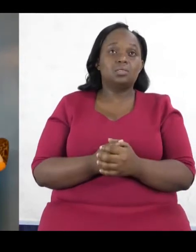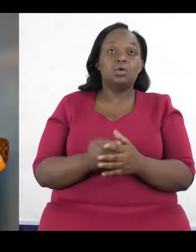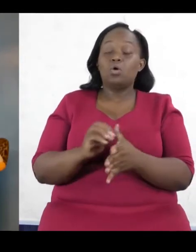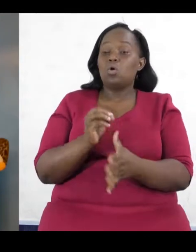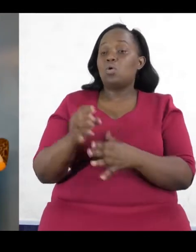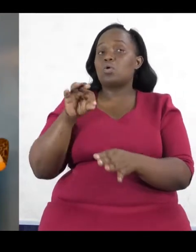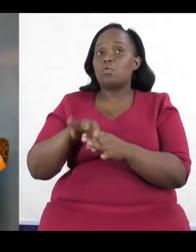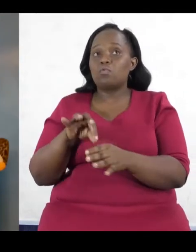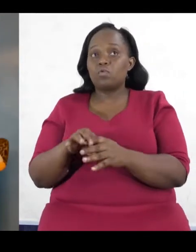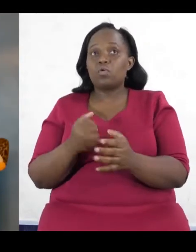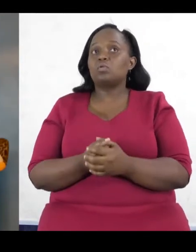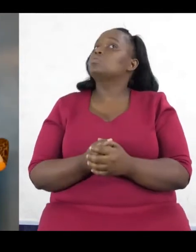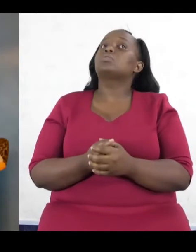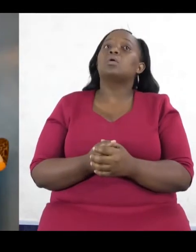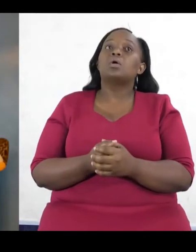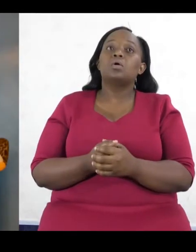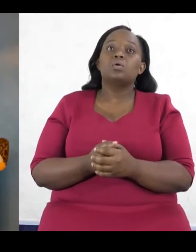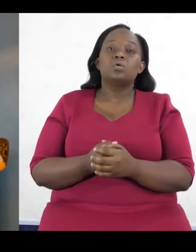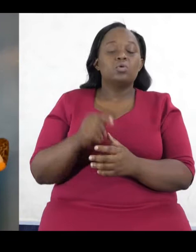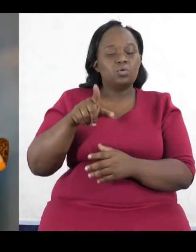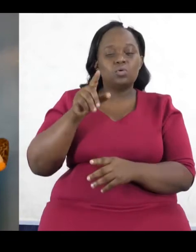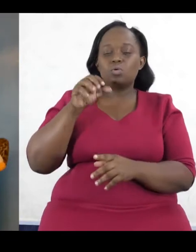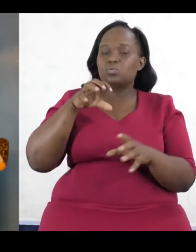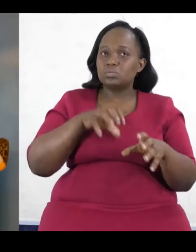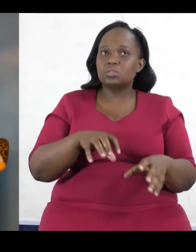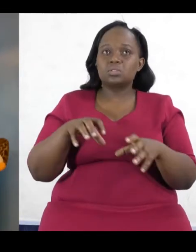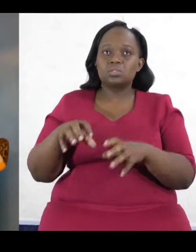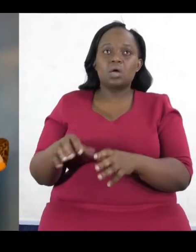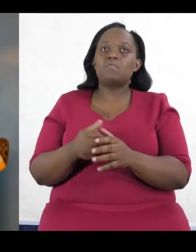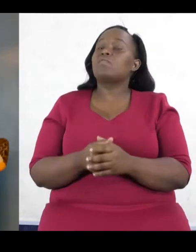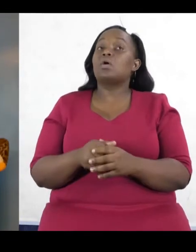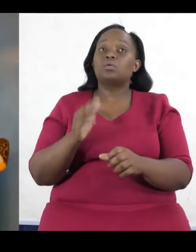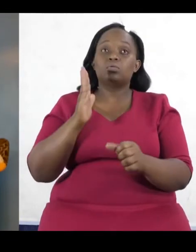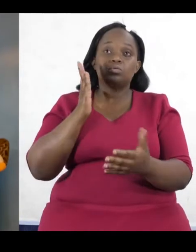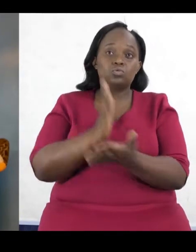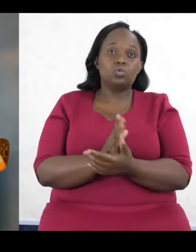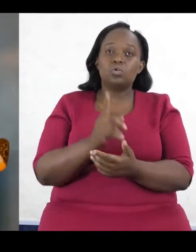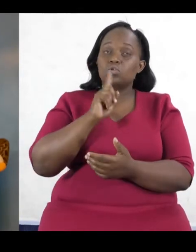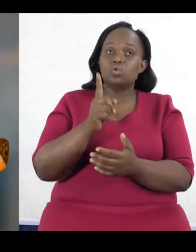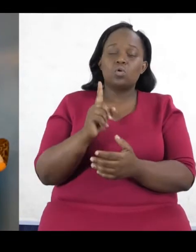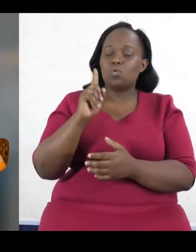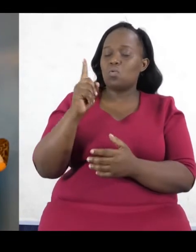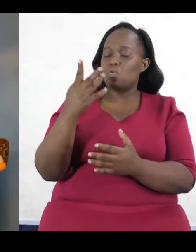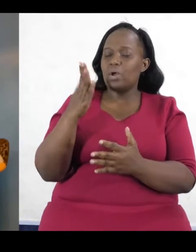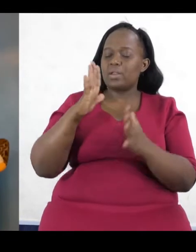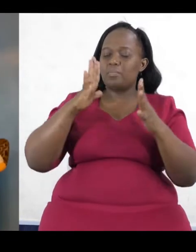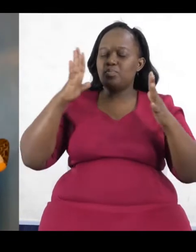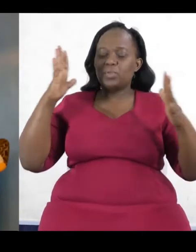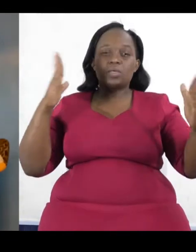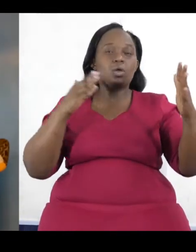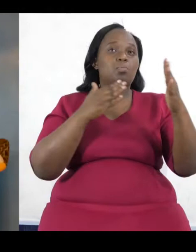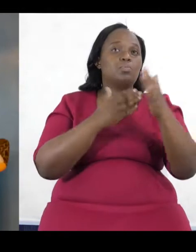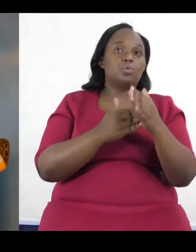more than, say, the average man. So one of the big barriers, like I was saying, is campaign finance. Now,